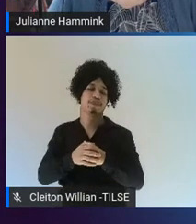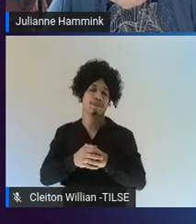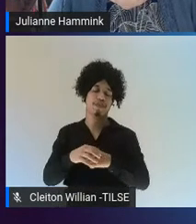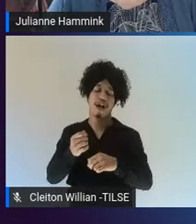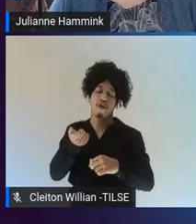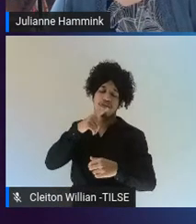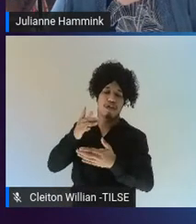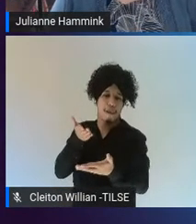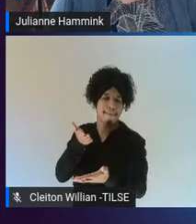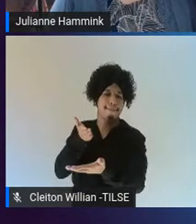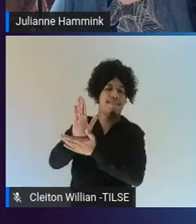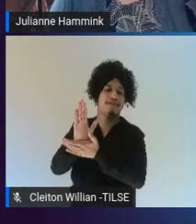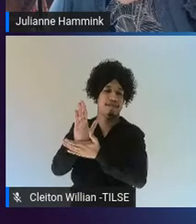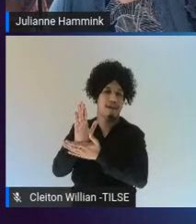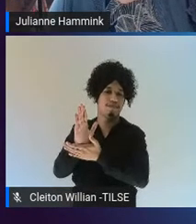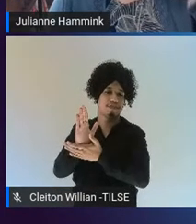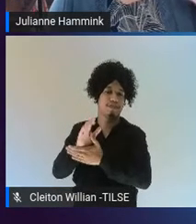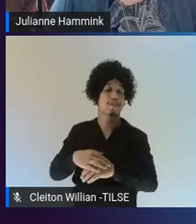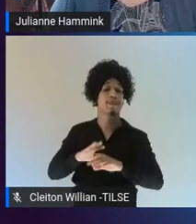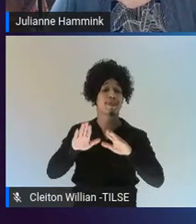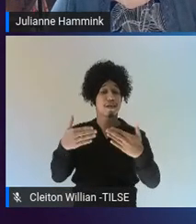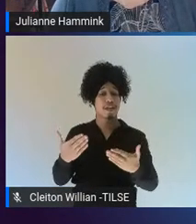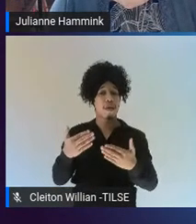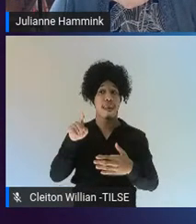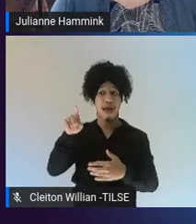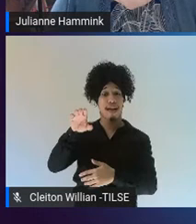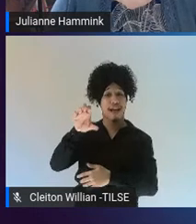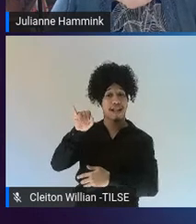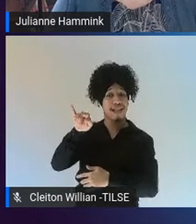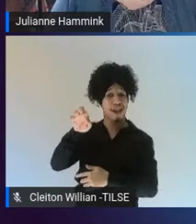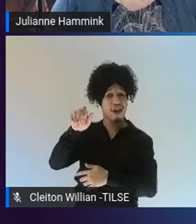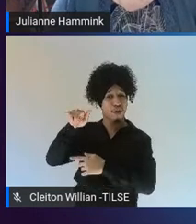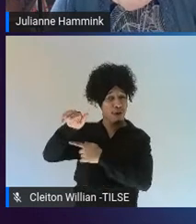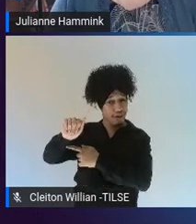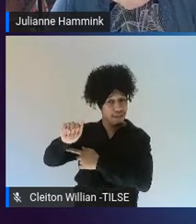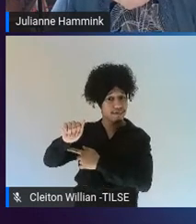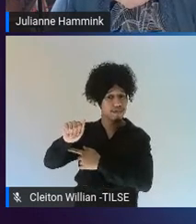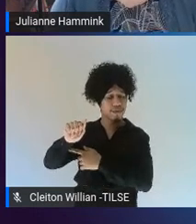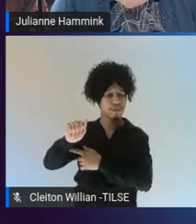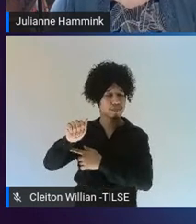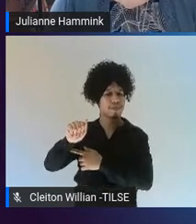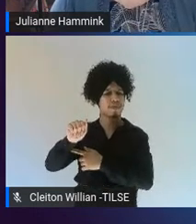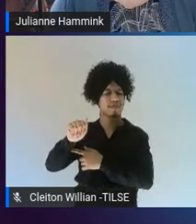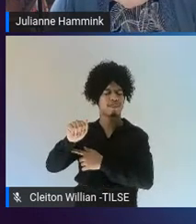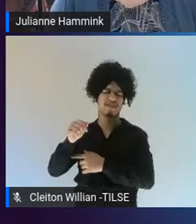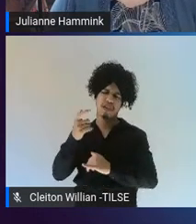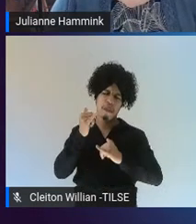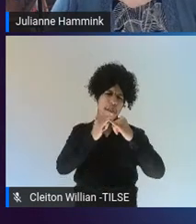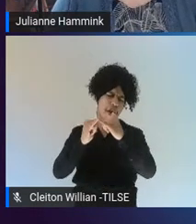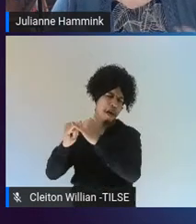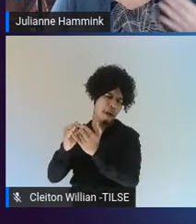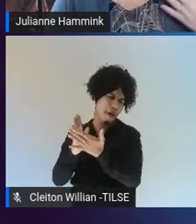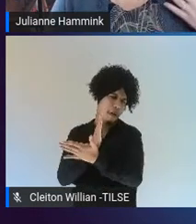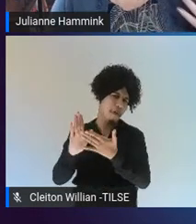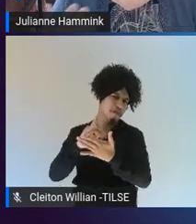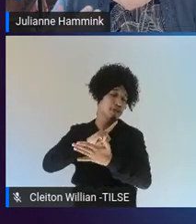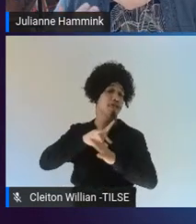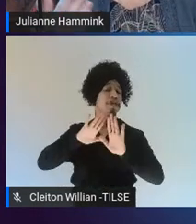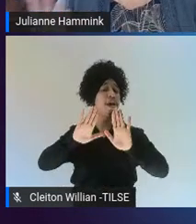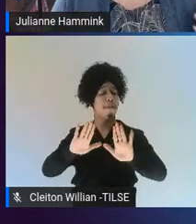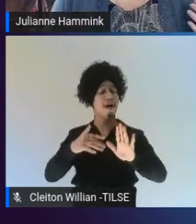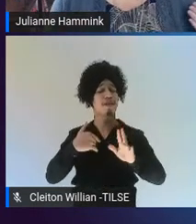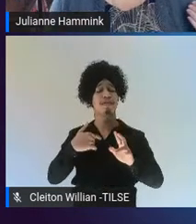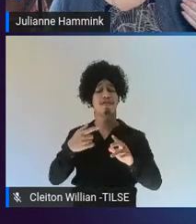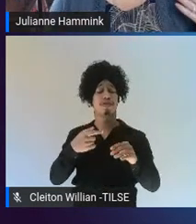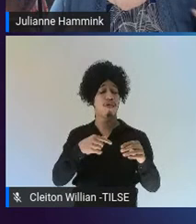so, in Catalonia, the contextual factors, some of them were similar. But what they noticed is that those